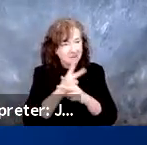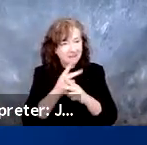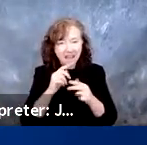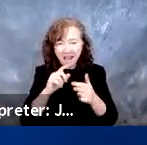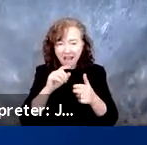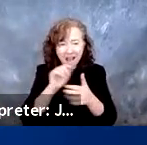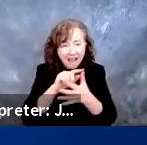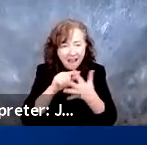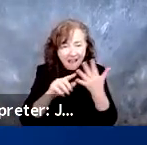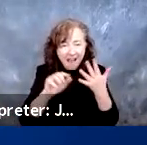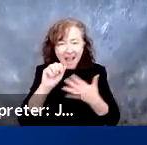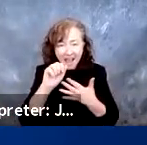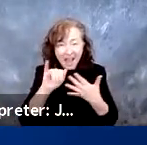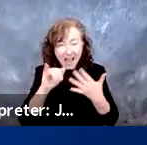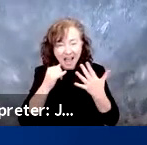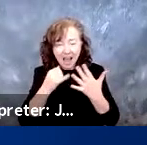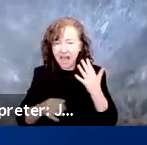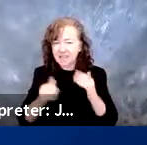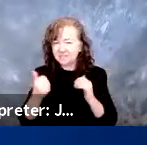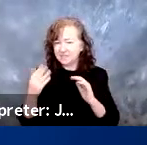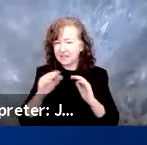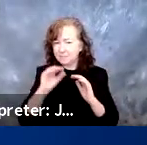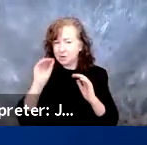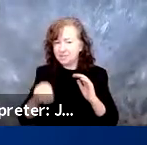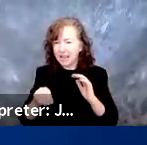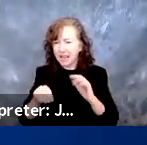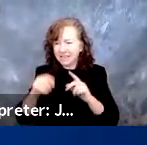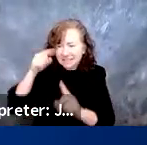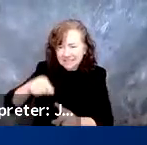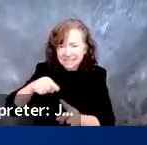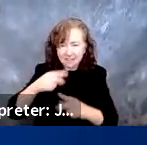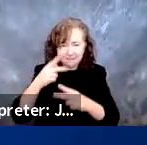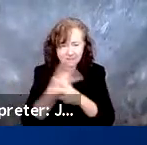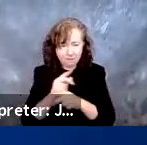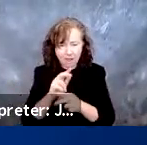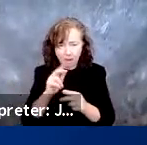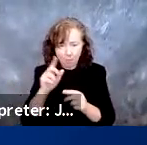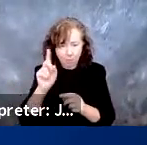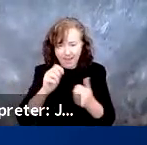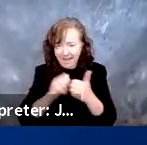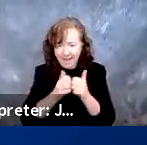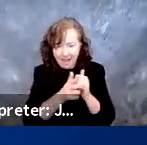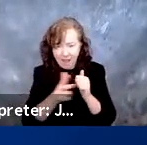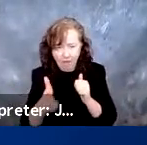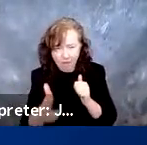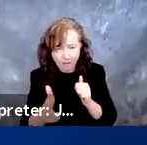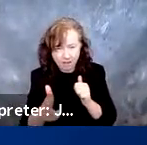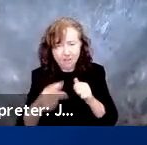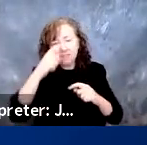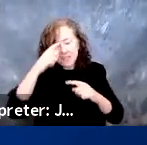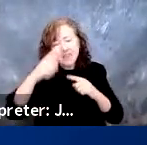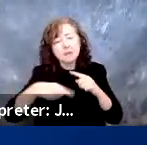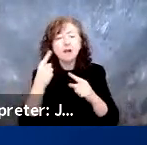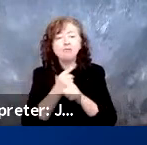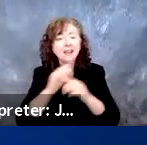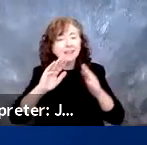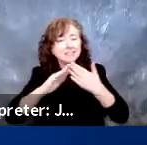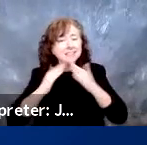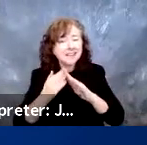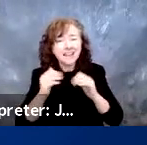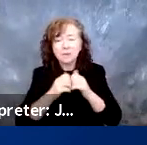drive these things is hard. And I like to say, if you think that's hard, put a vehicle in a city street with traffic, with pedestrians,